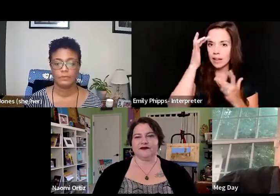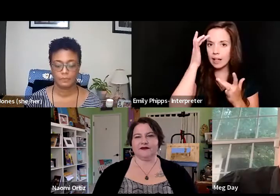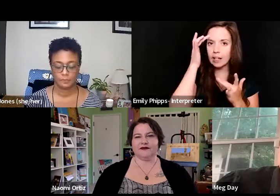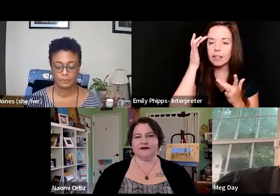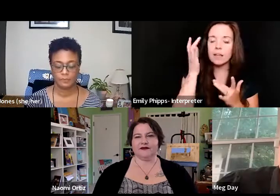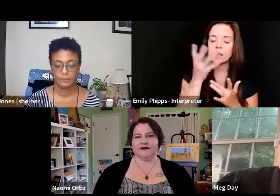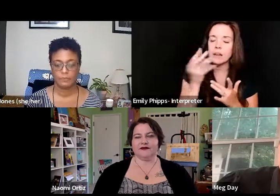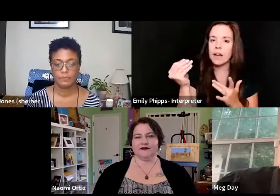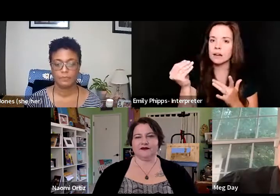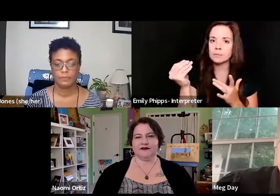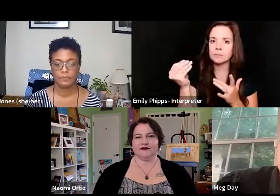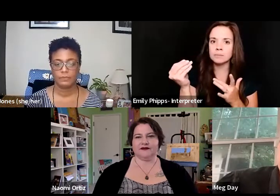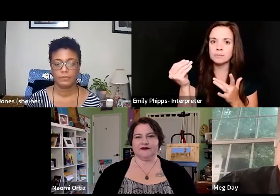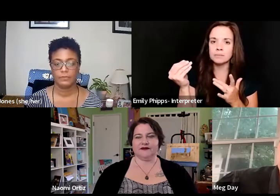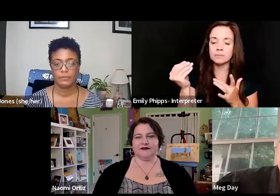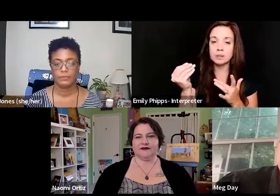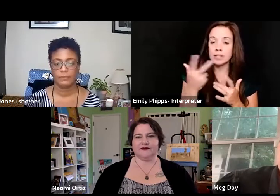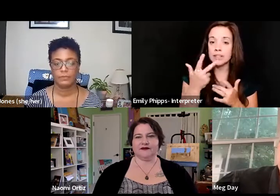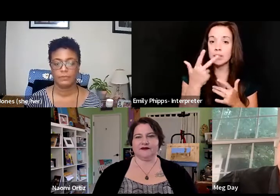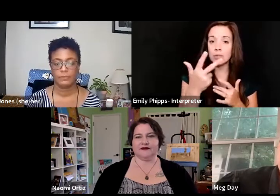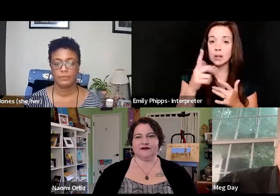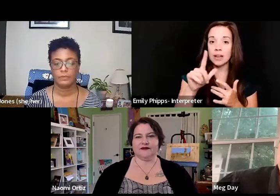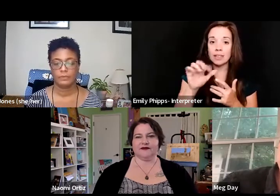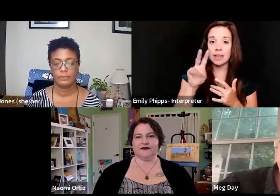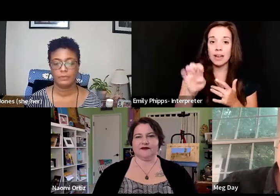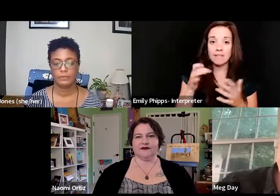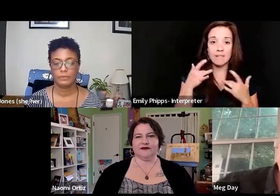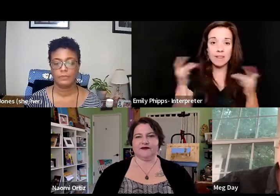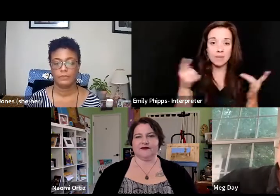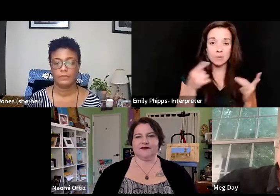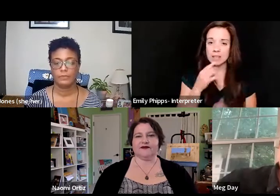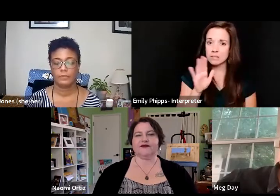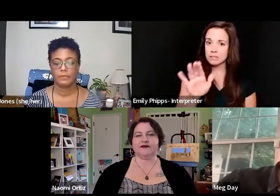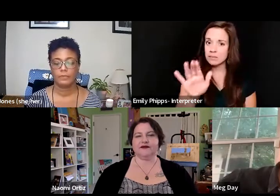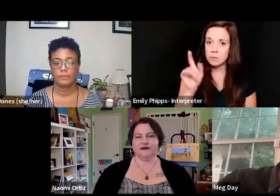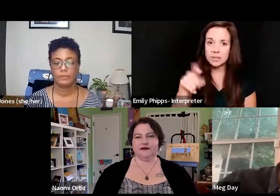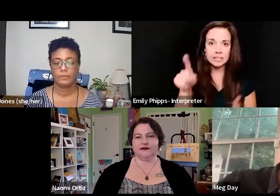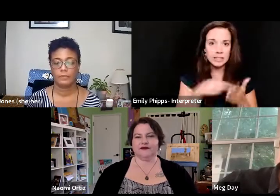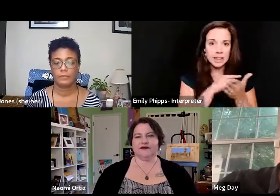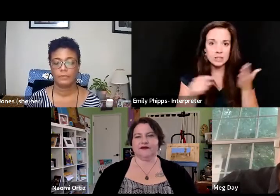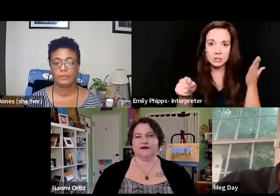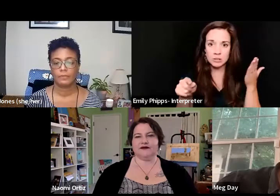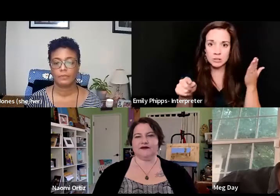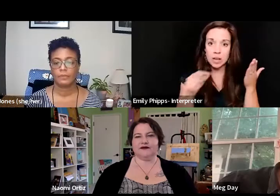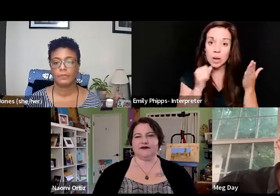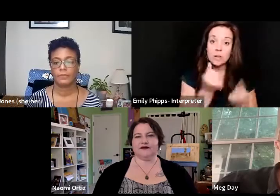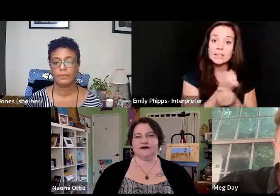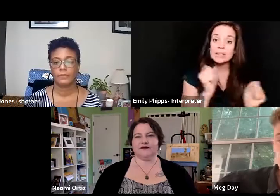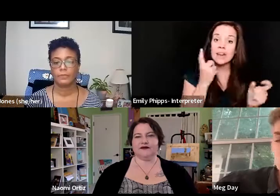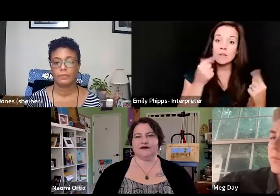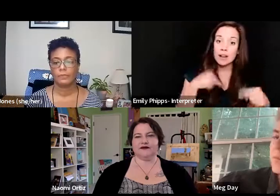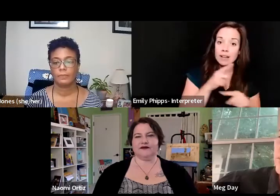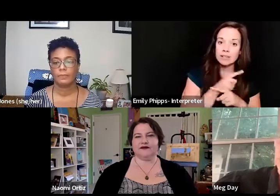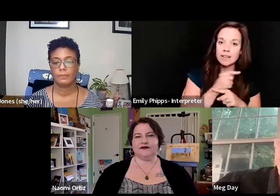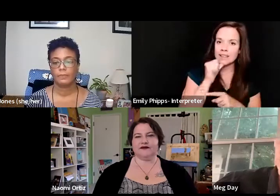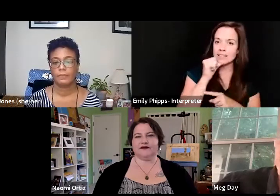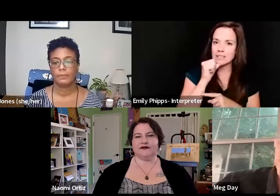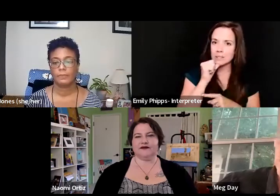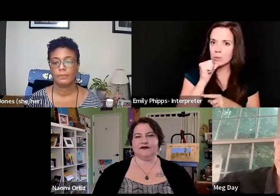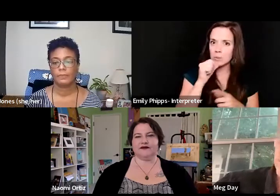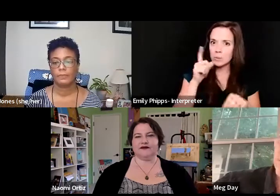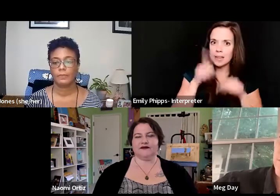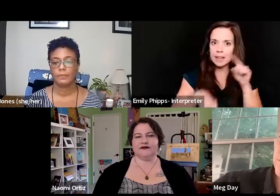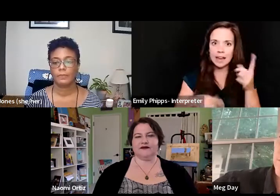we did three live events before we were like, we got to cancel this, you know, both because it wasn't safe for us, but we were like, this isn't, we cannot,